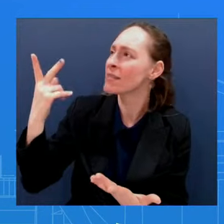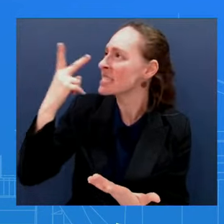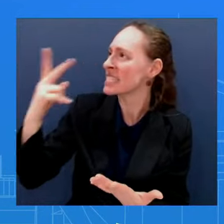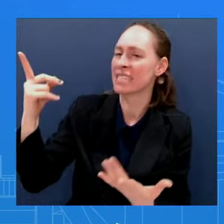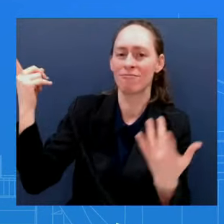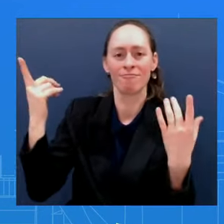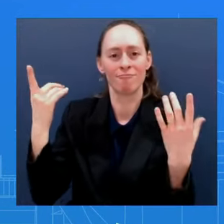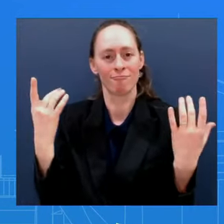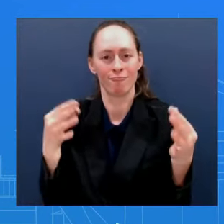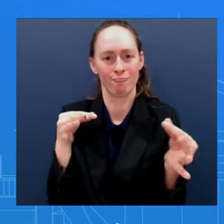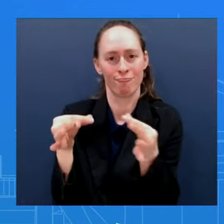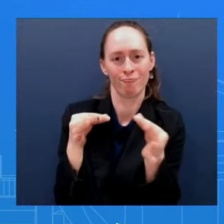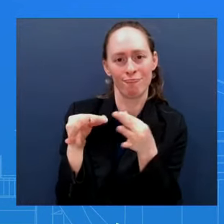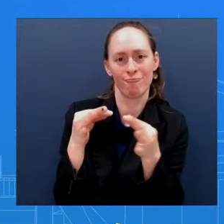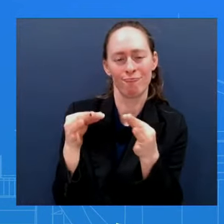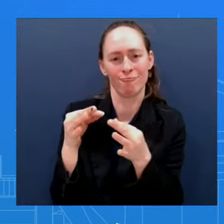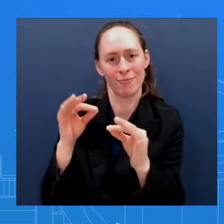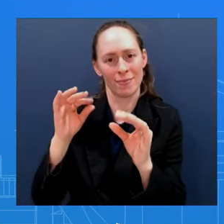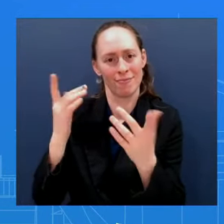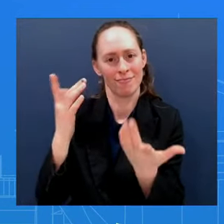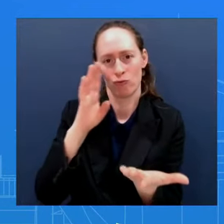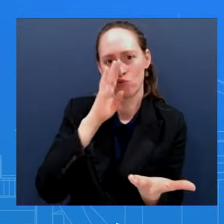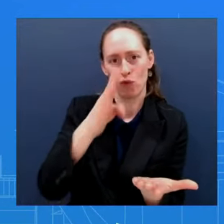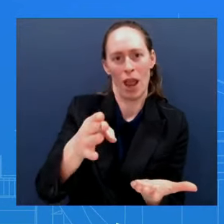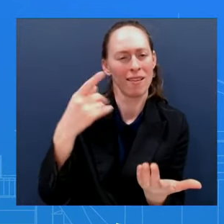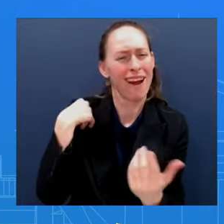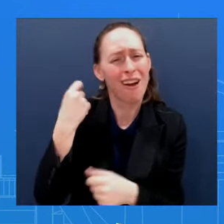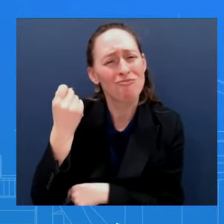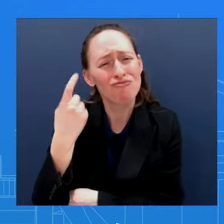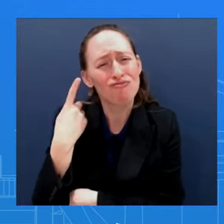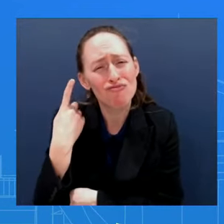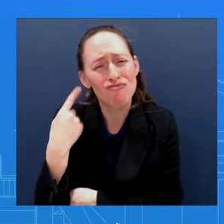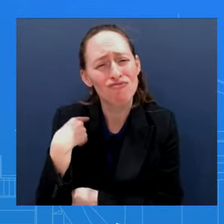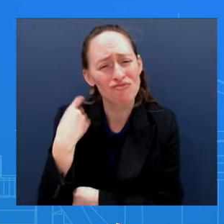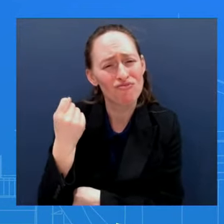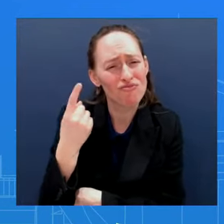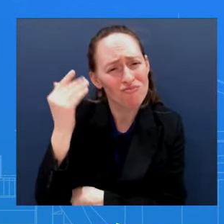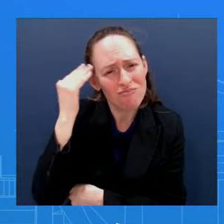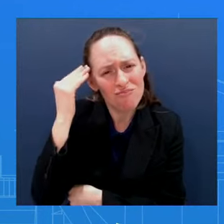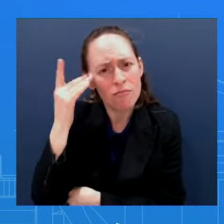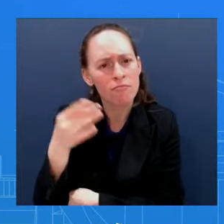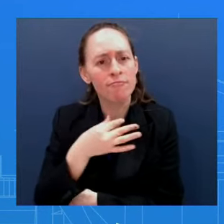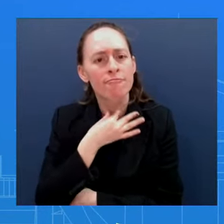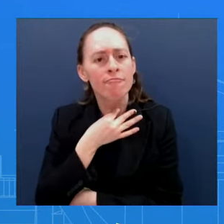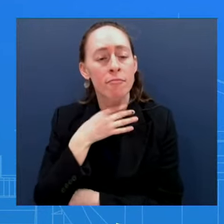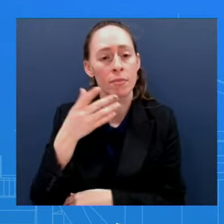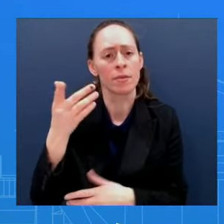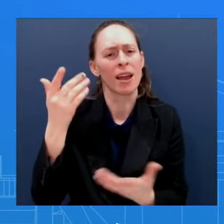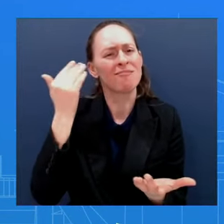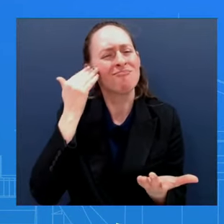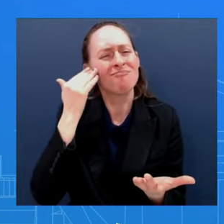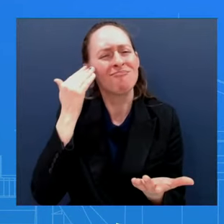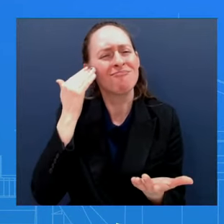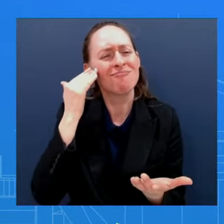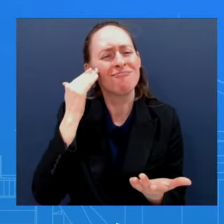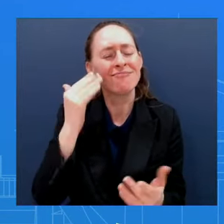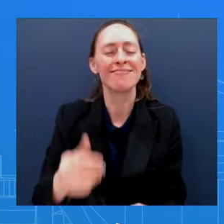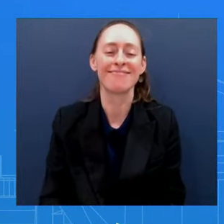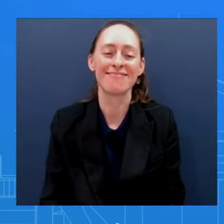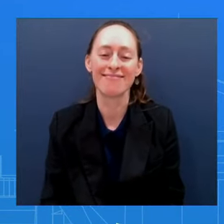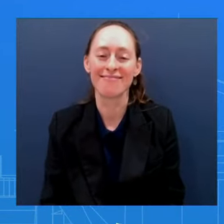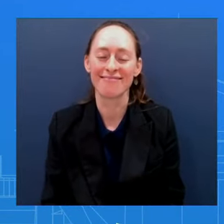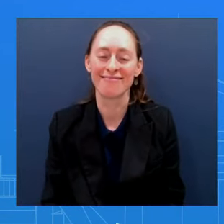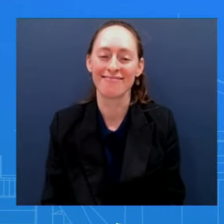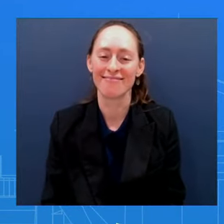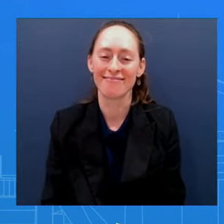have found some non-traditional ways We think it's important to try and meet the American people where they are And so that is important as well Whether